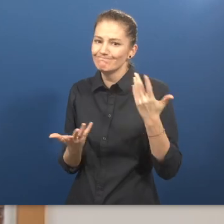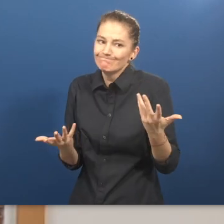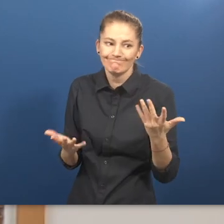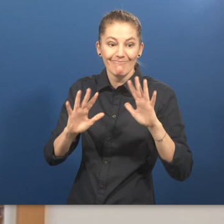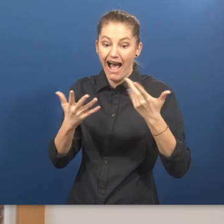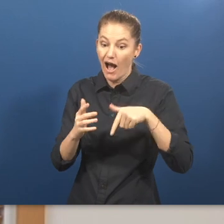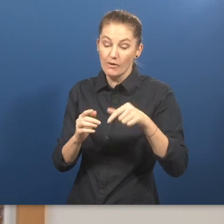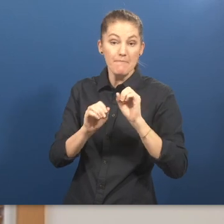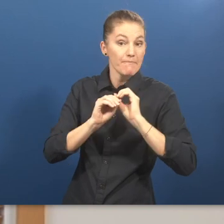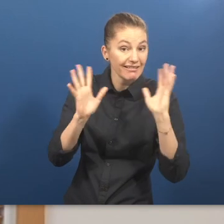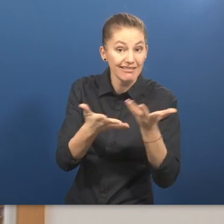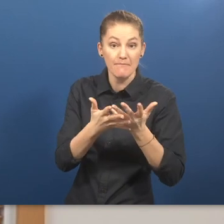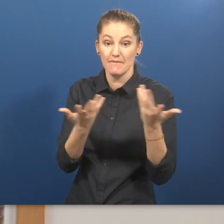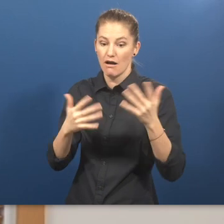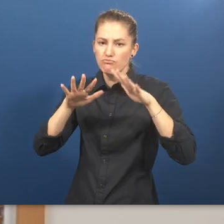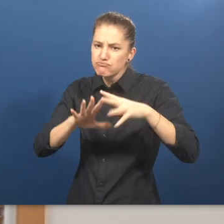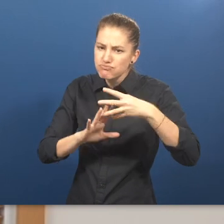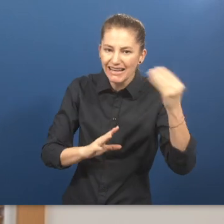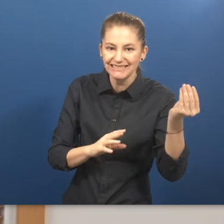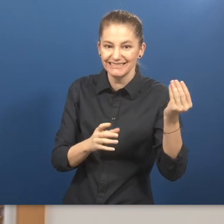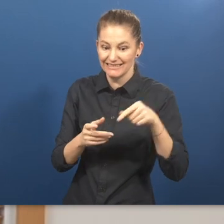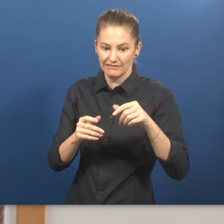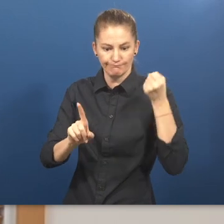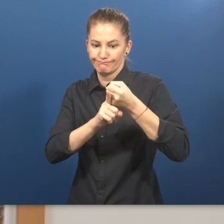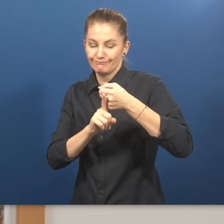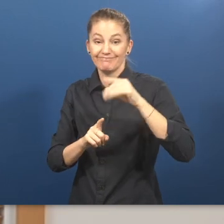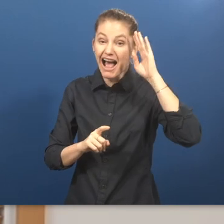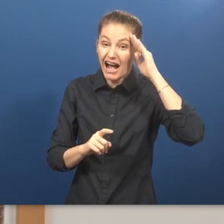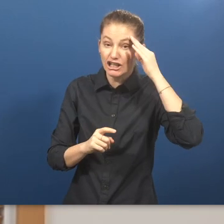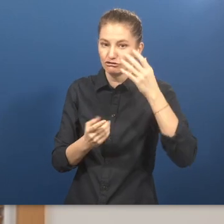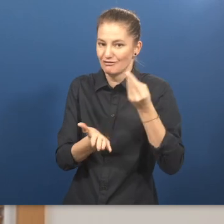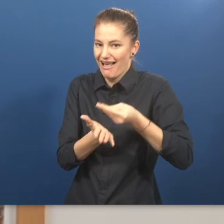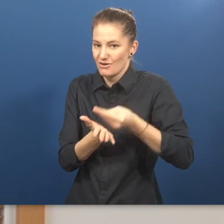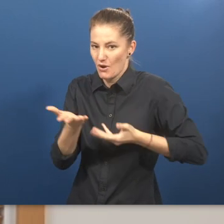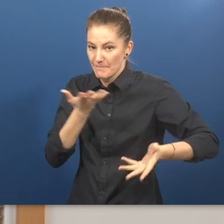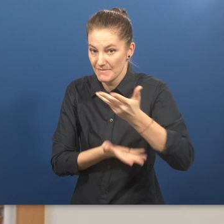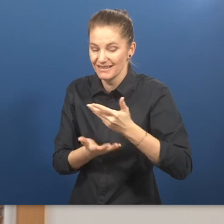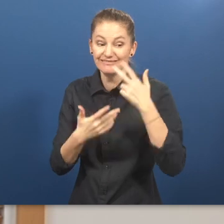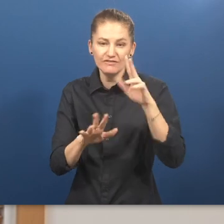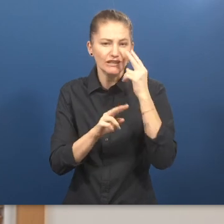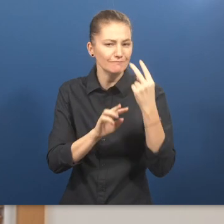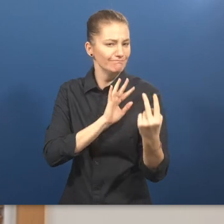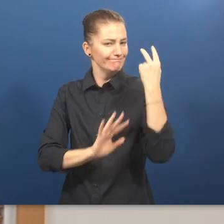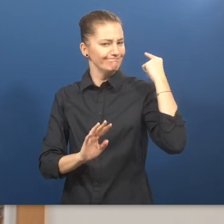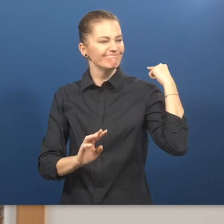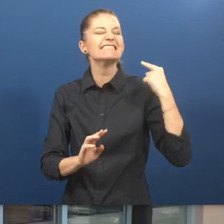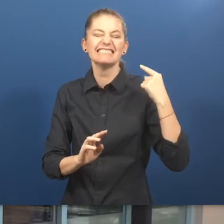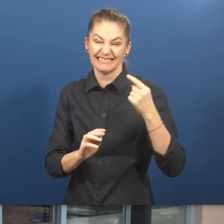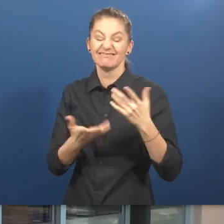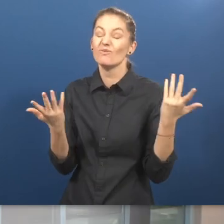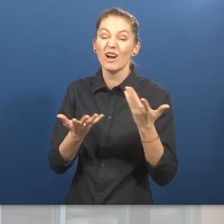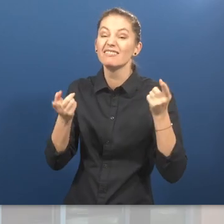Brexit on the Irish economy. History has shown us that in these times, people with disabilities are often disregarded.